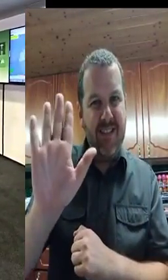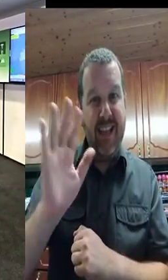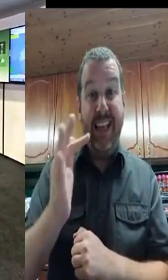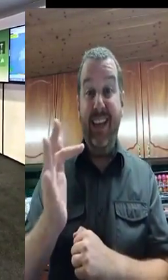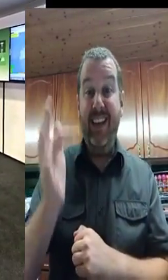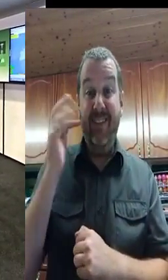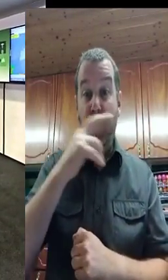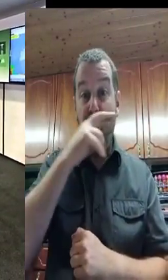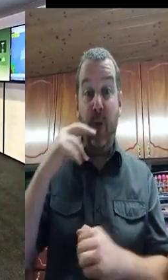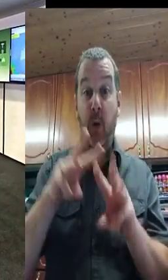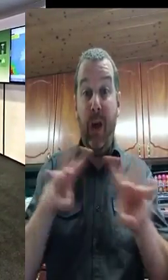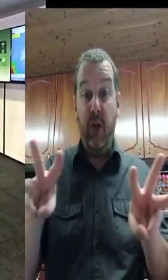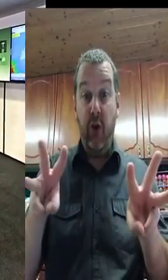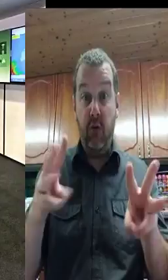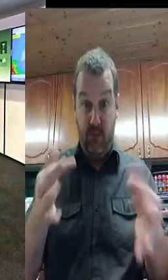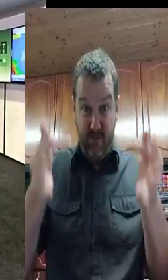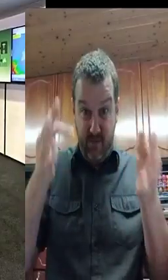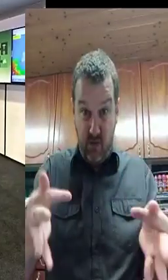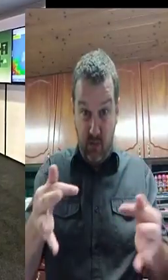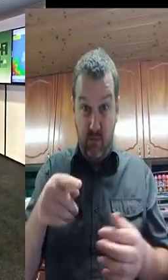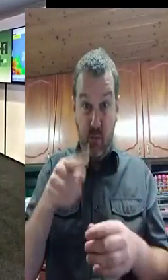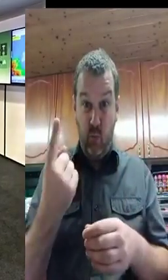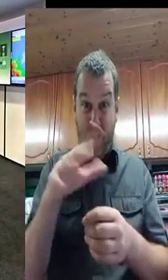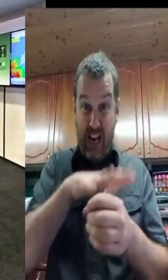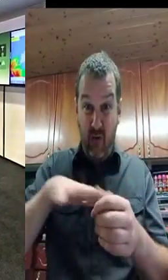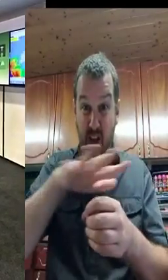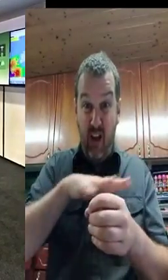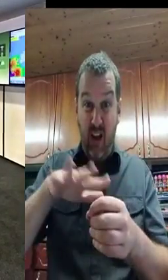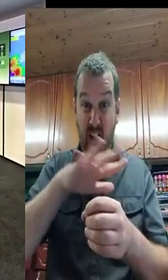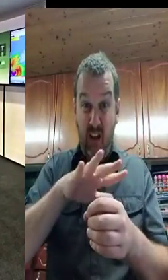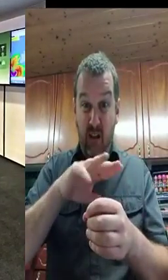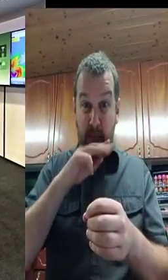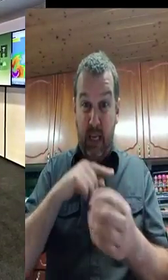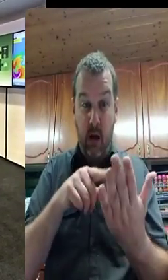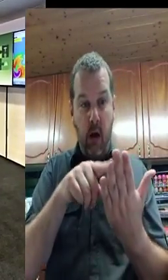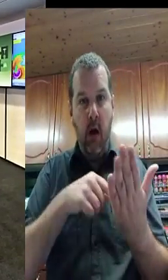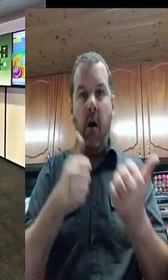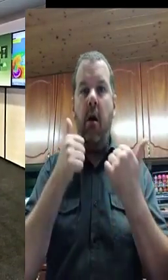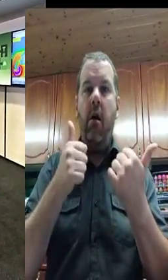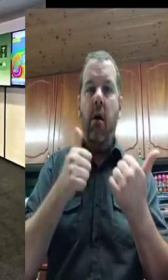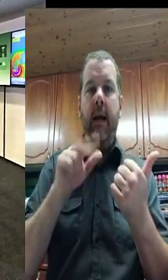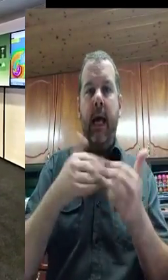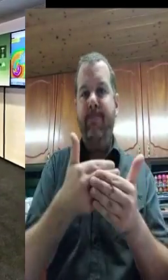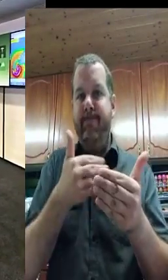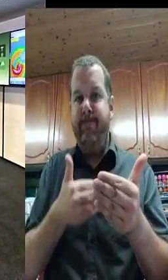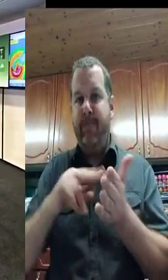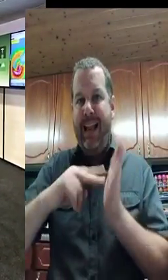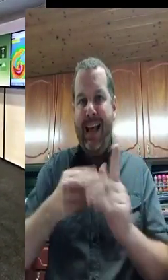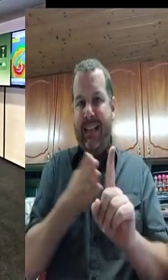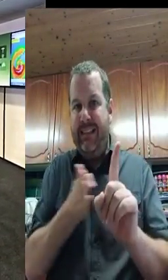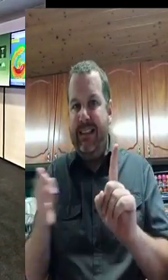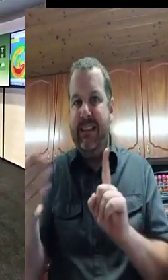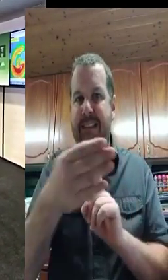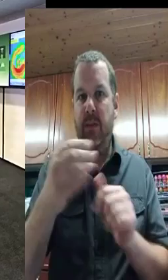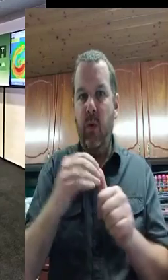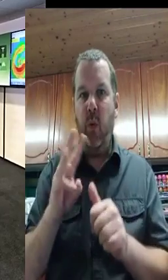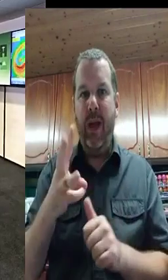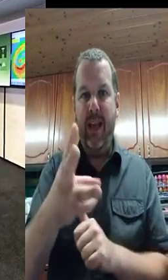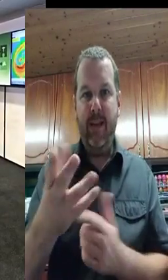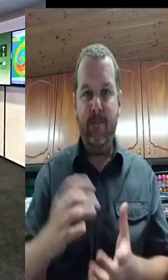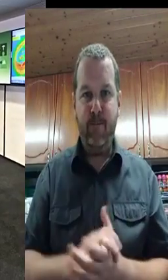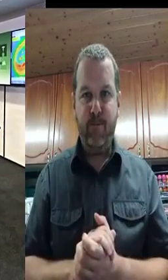The agriculture sector are always affected extremely by severe weather conditions. So I'm to ask Darren Brewer and from the of Agriculture